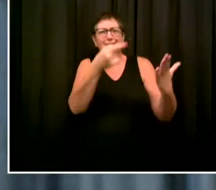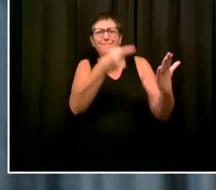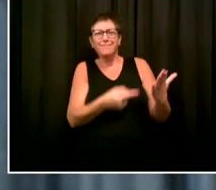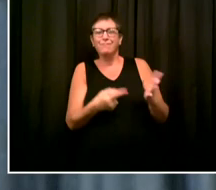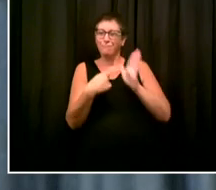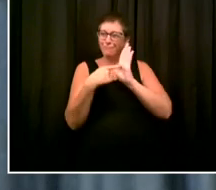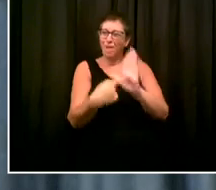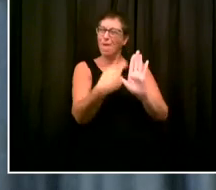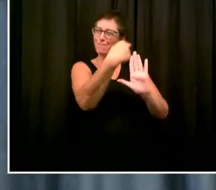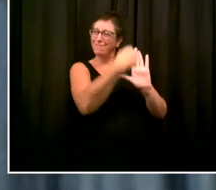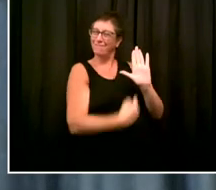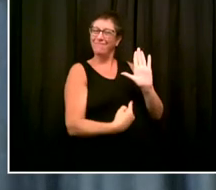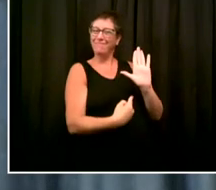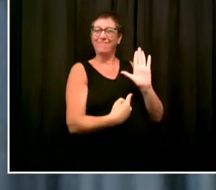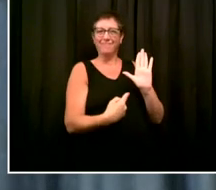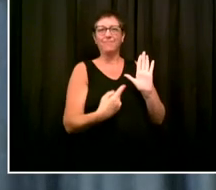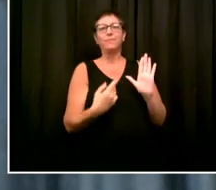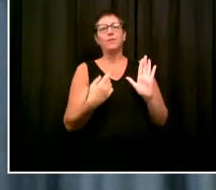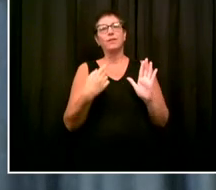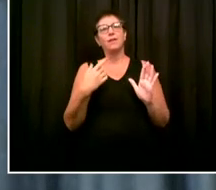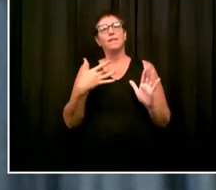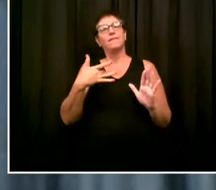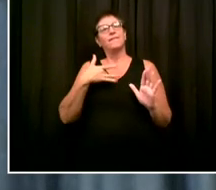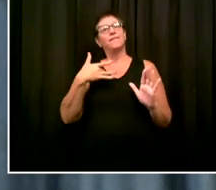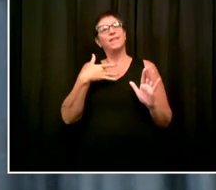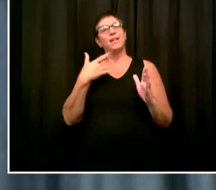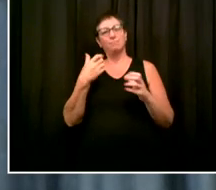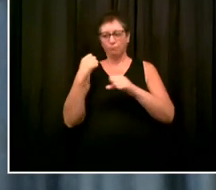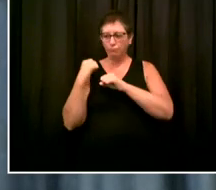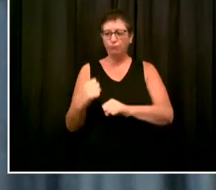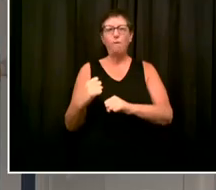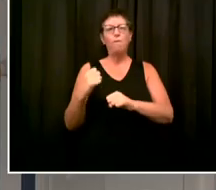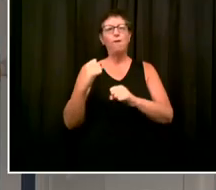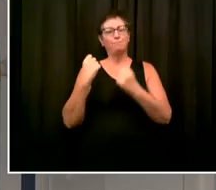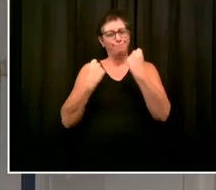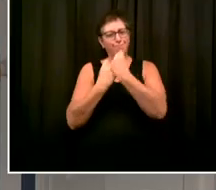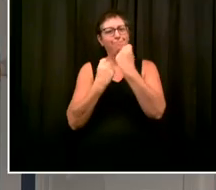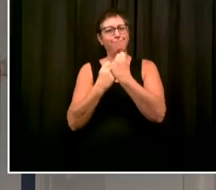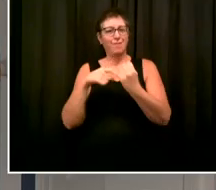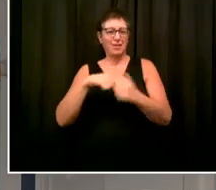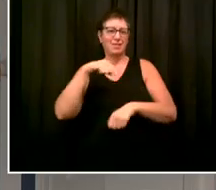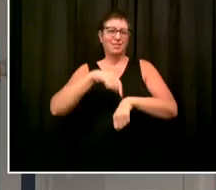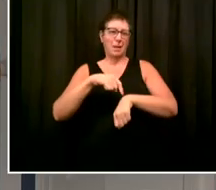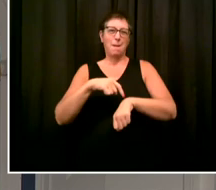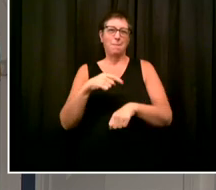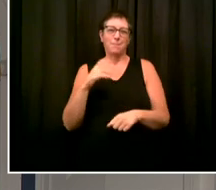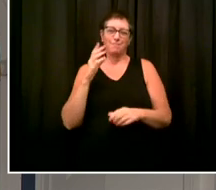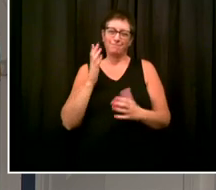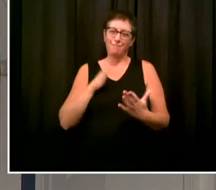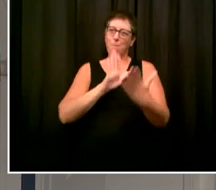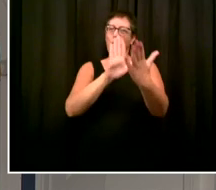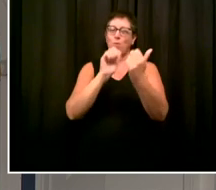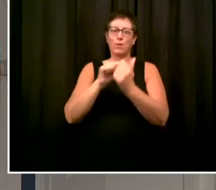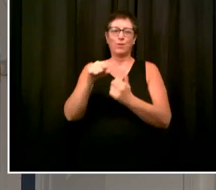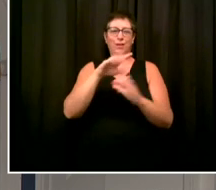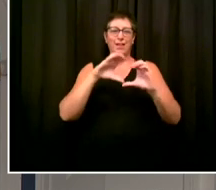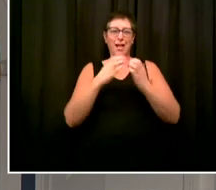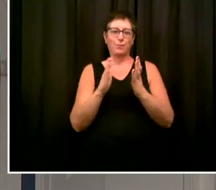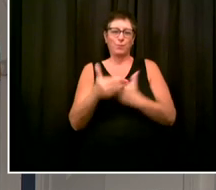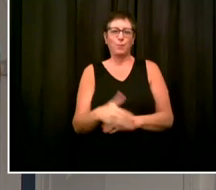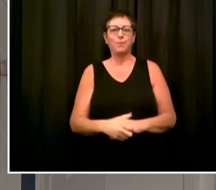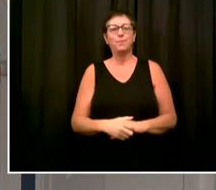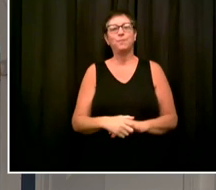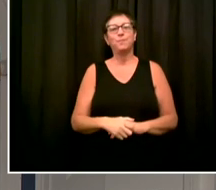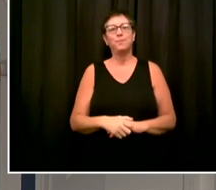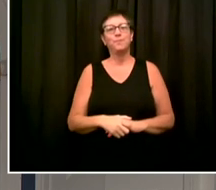strong sense, a good sense that this was the best thing for our children. The Chancellor will speak. And Chancellor, I know you're passionate on this topic. I'll give